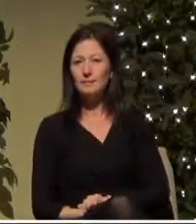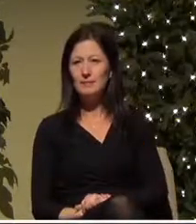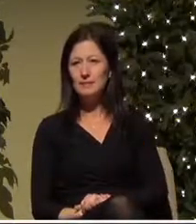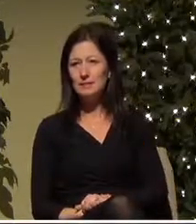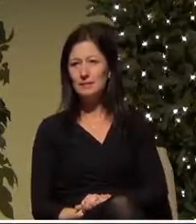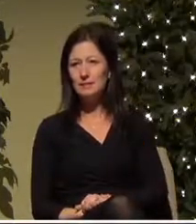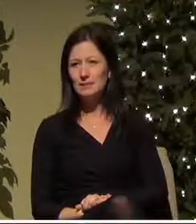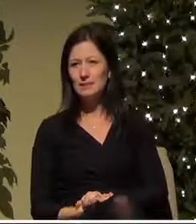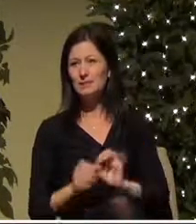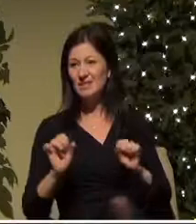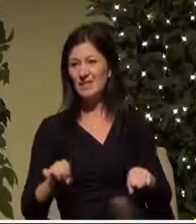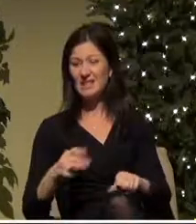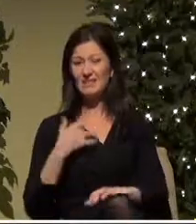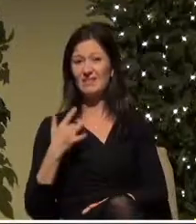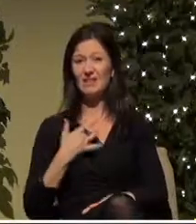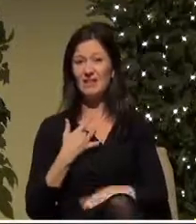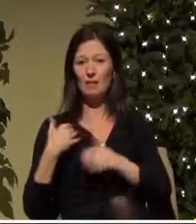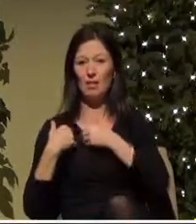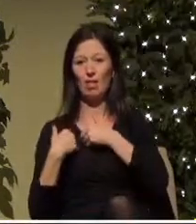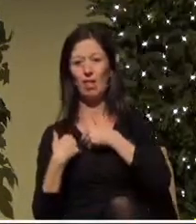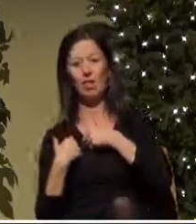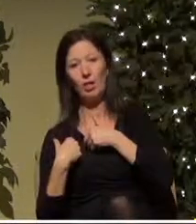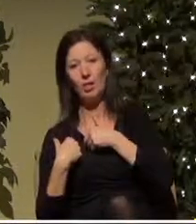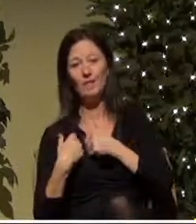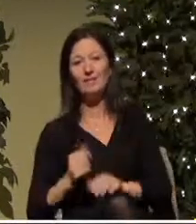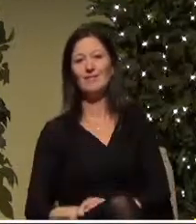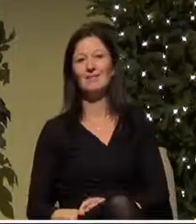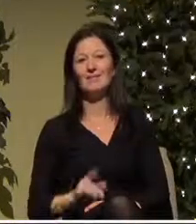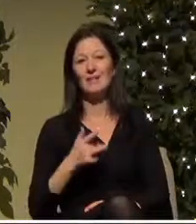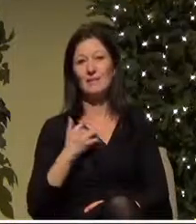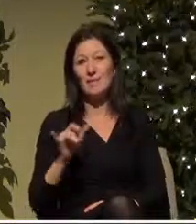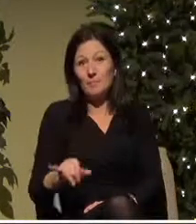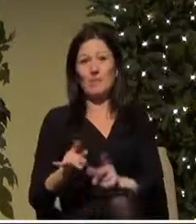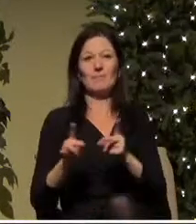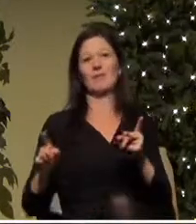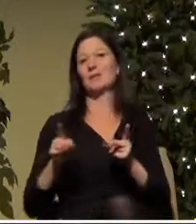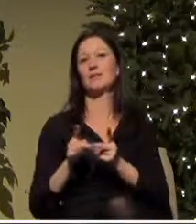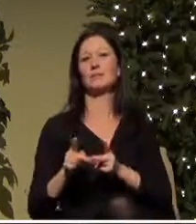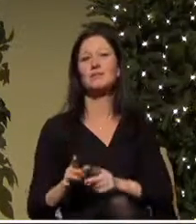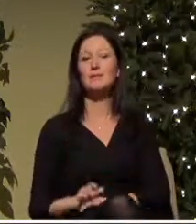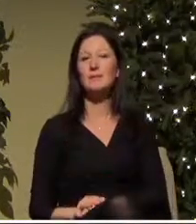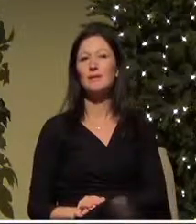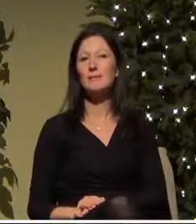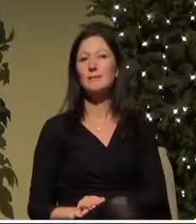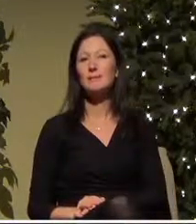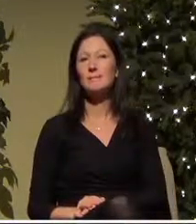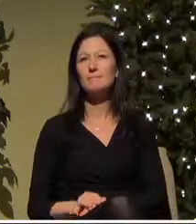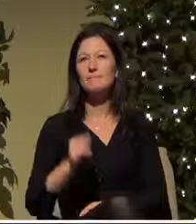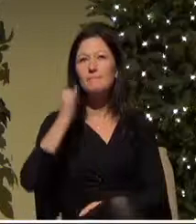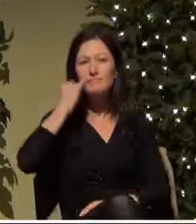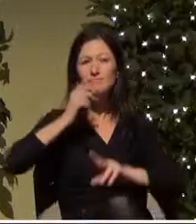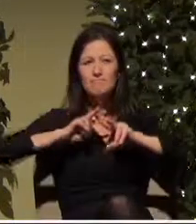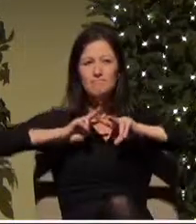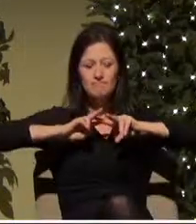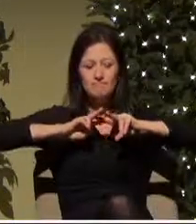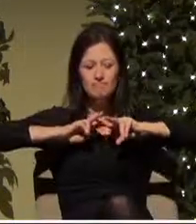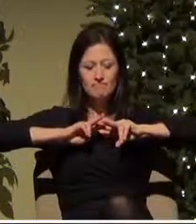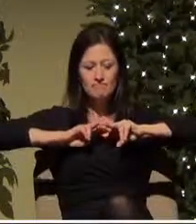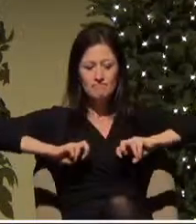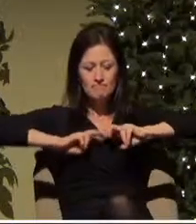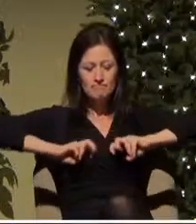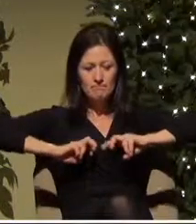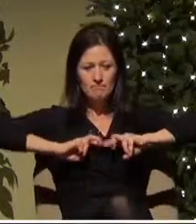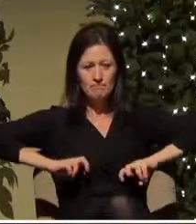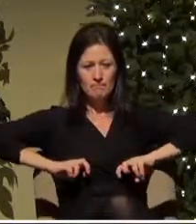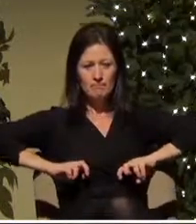we can feel that burden we can feel that place and when we tap into the loneliness of our story